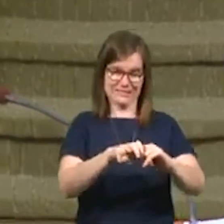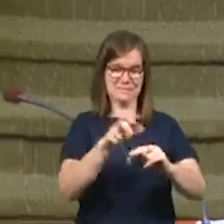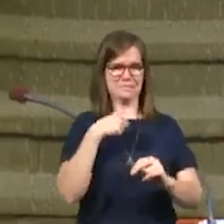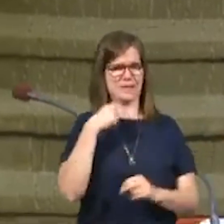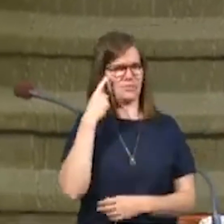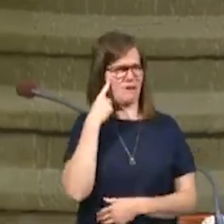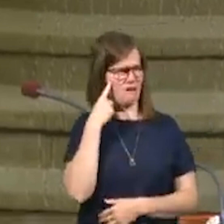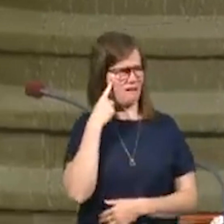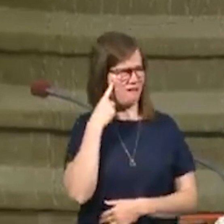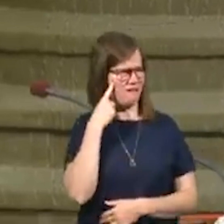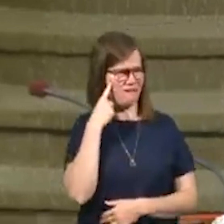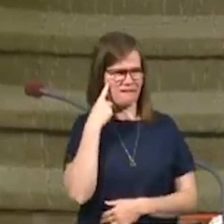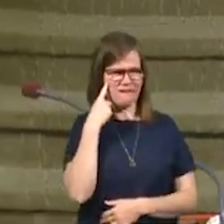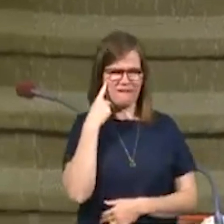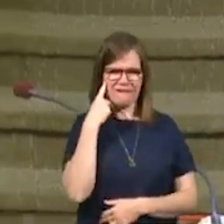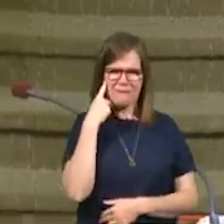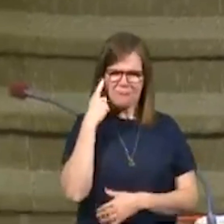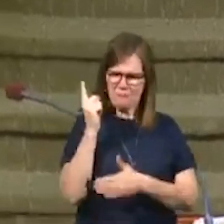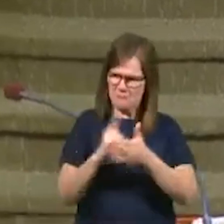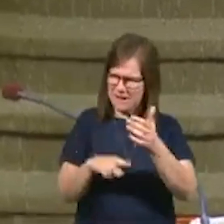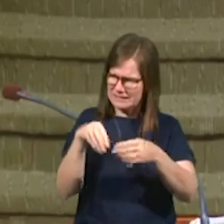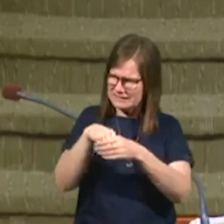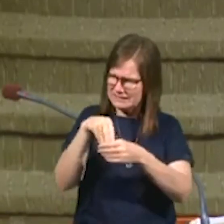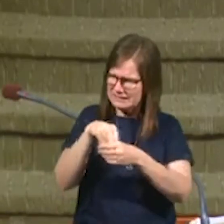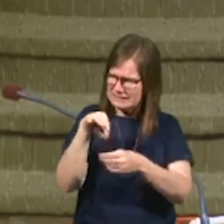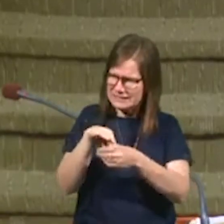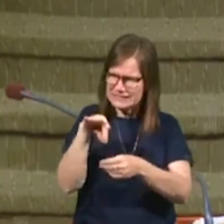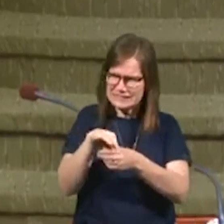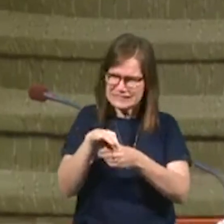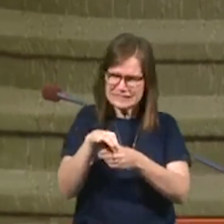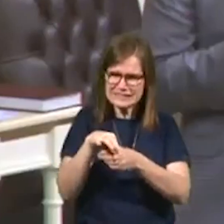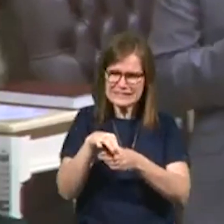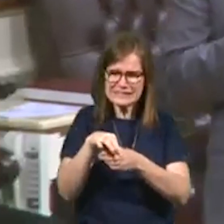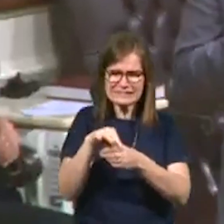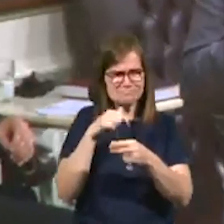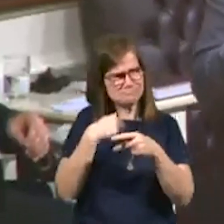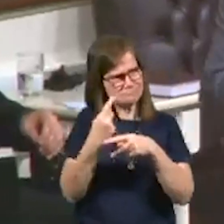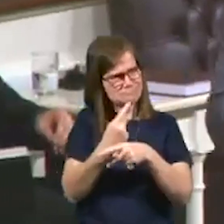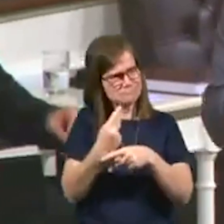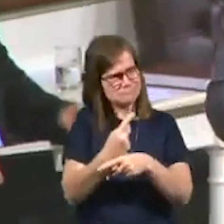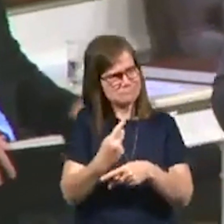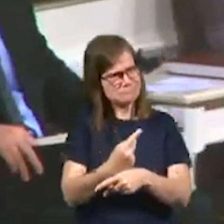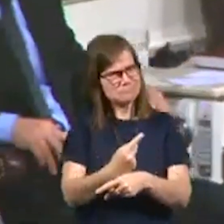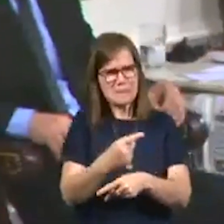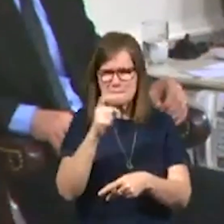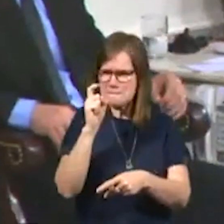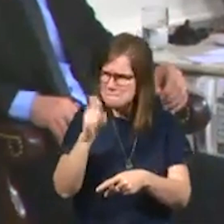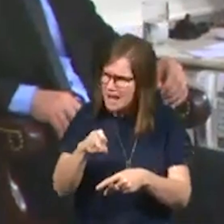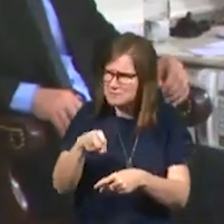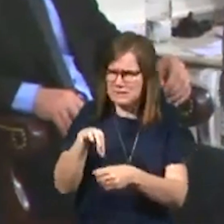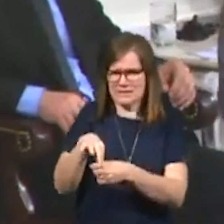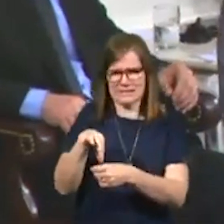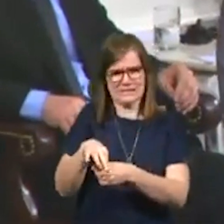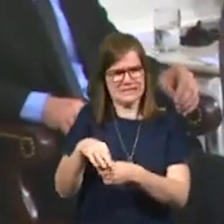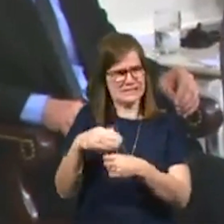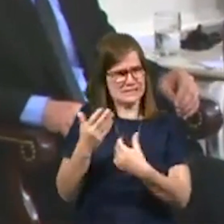thought, what, what is in this tea? I put two and two together. It has to be the tea.